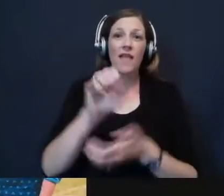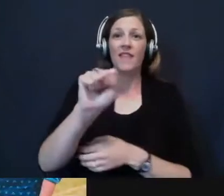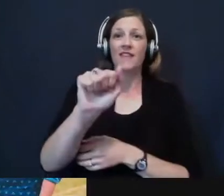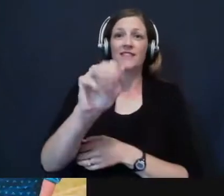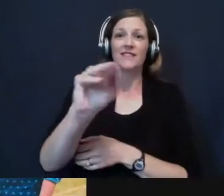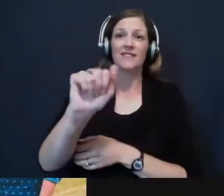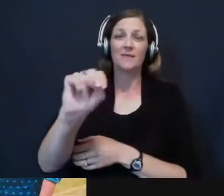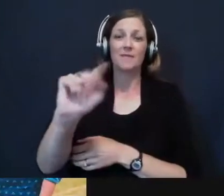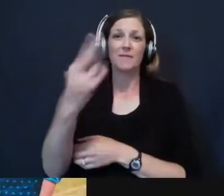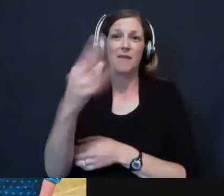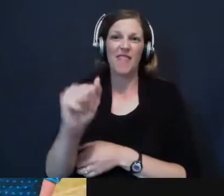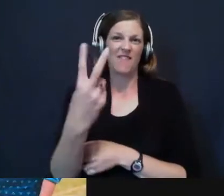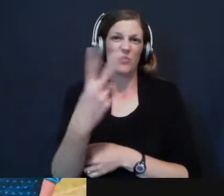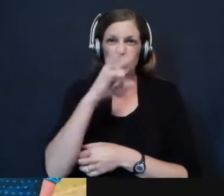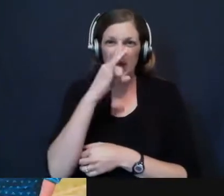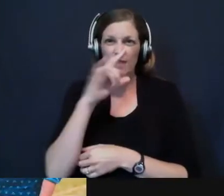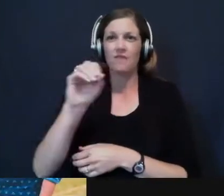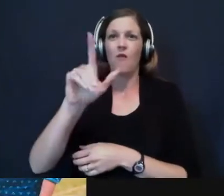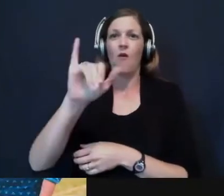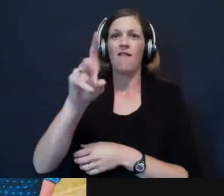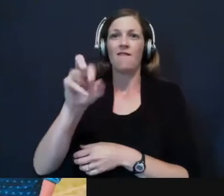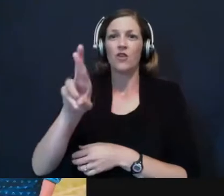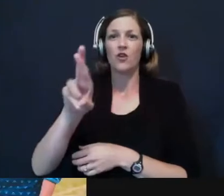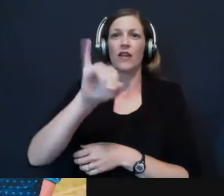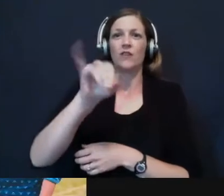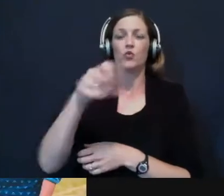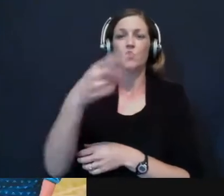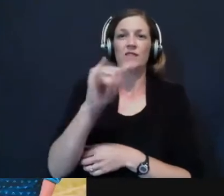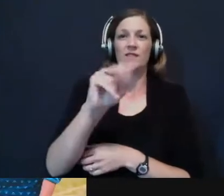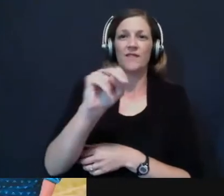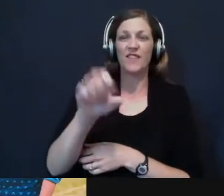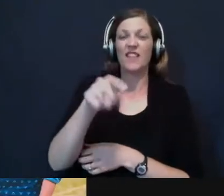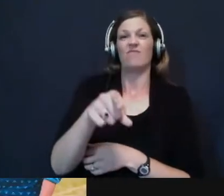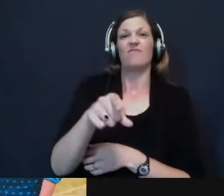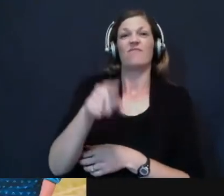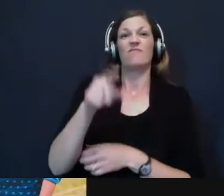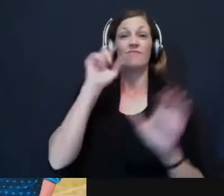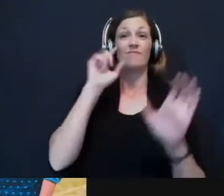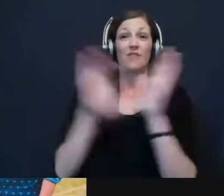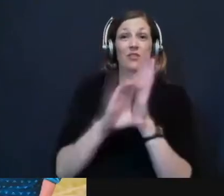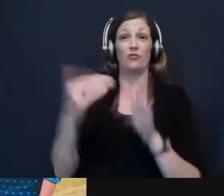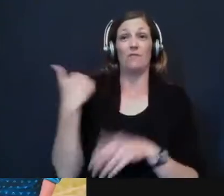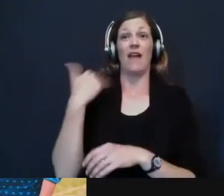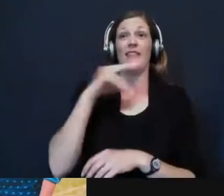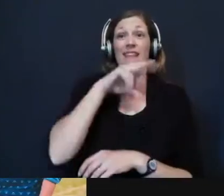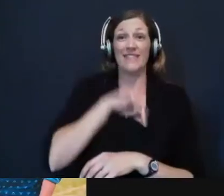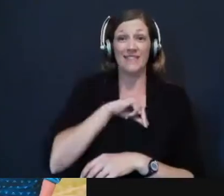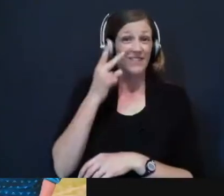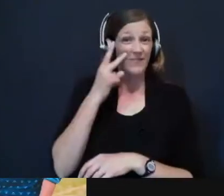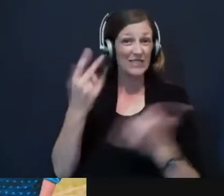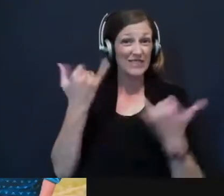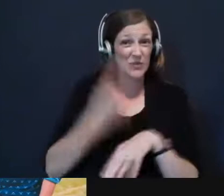awesome kids, Oliver and Josephine. This picture was taken back in Thanksgiving of last year. If you were to see us today,